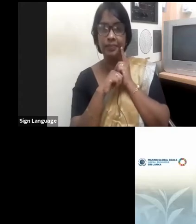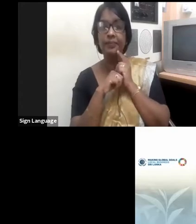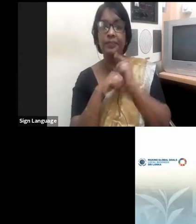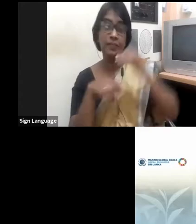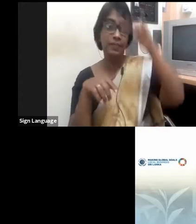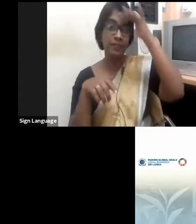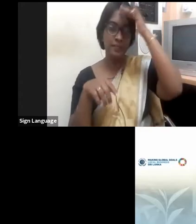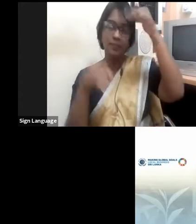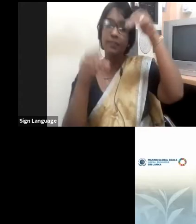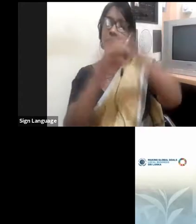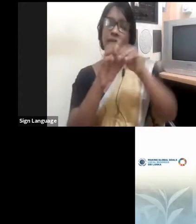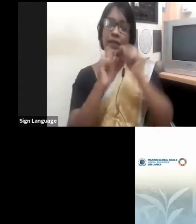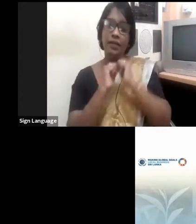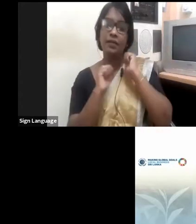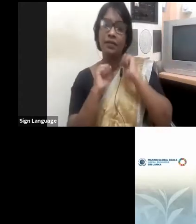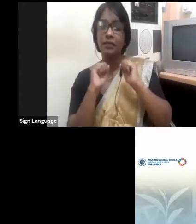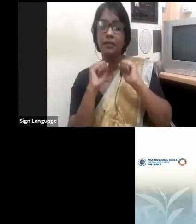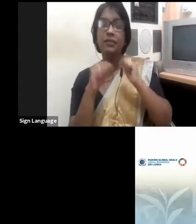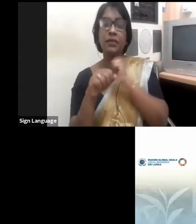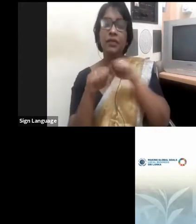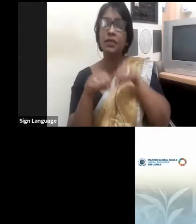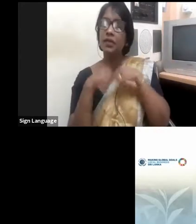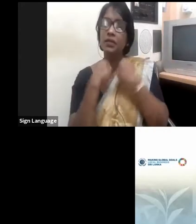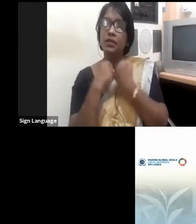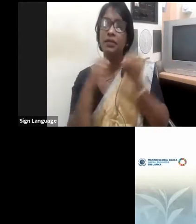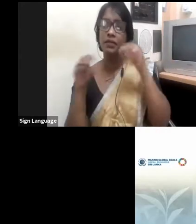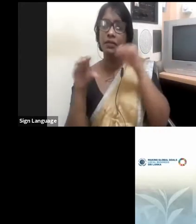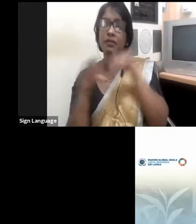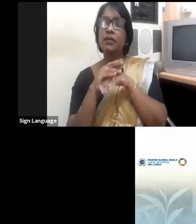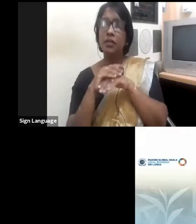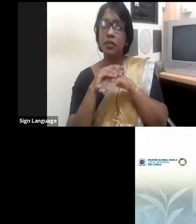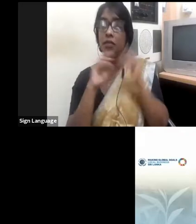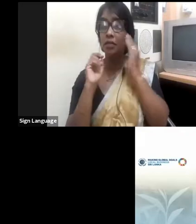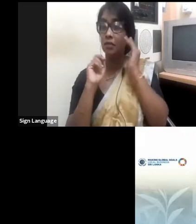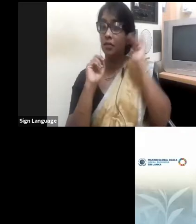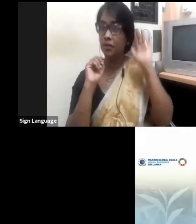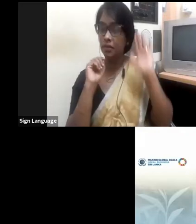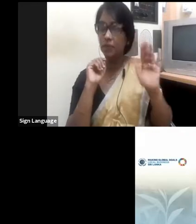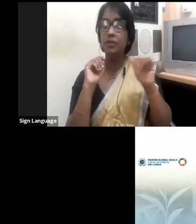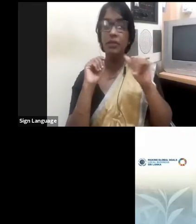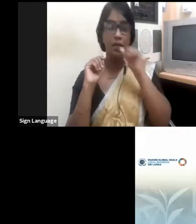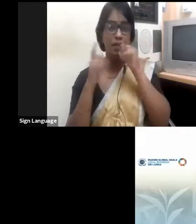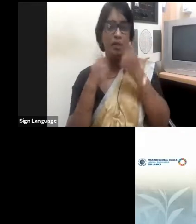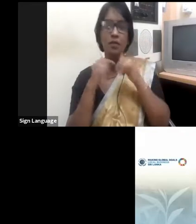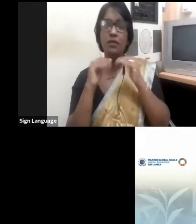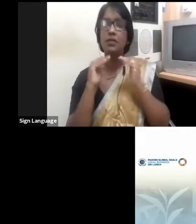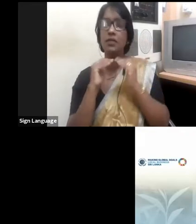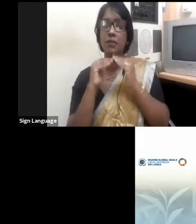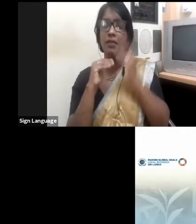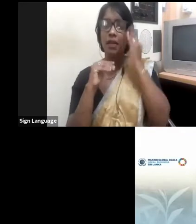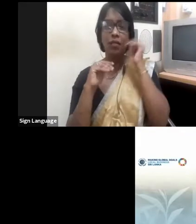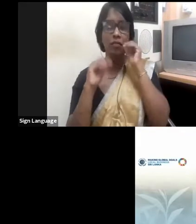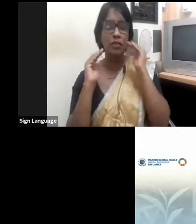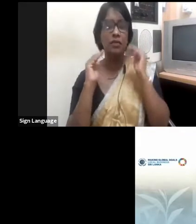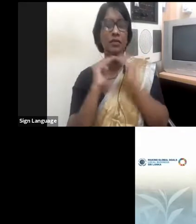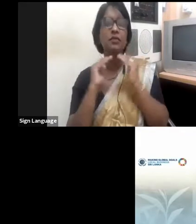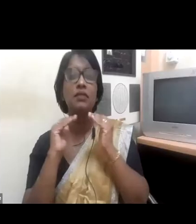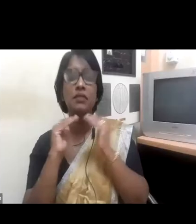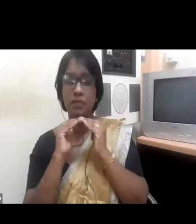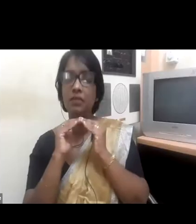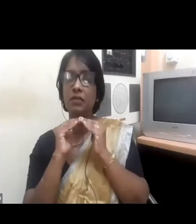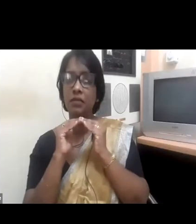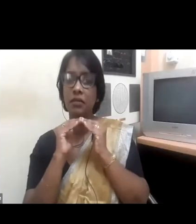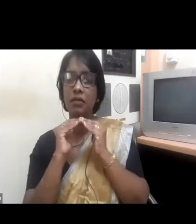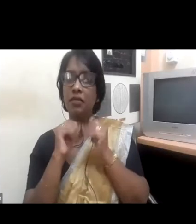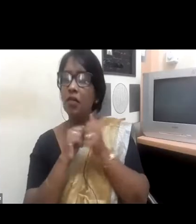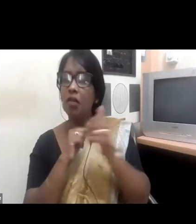to advocate for gender equality. So Thothatri, over to you. Thank you. Hi,